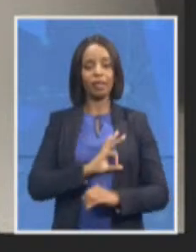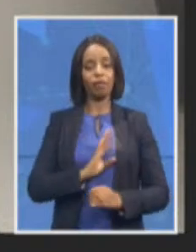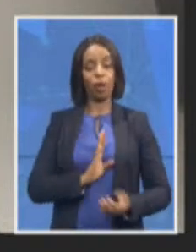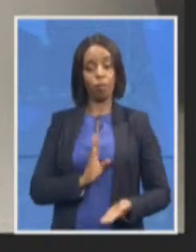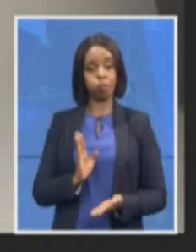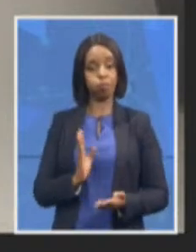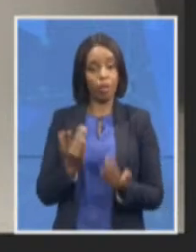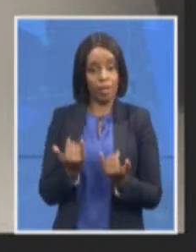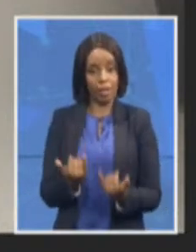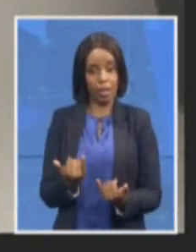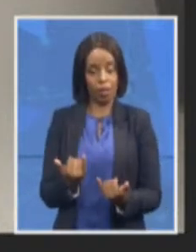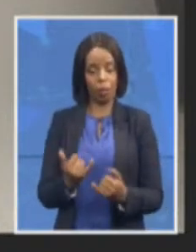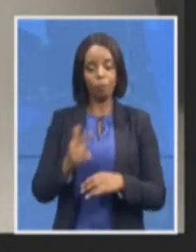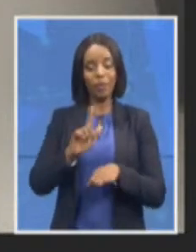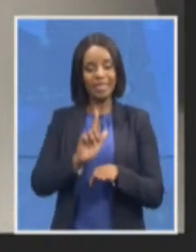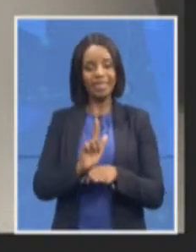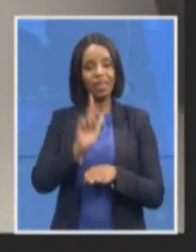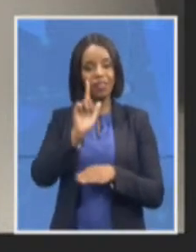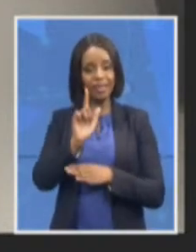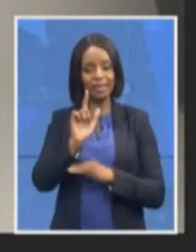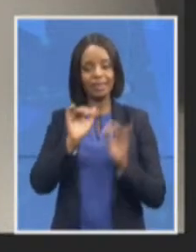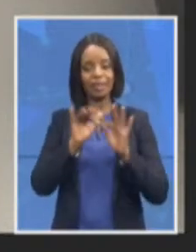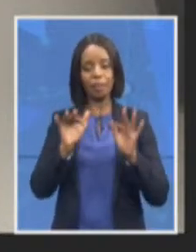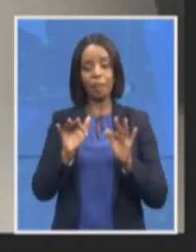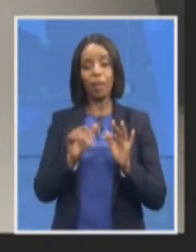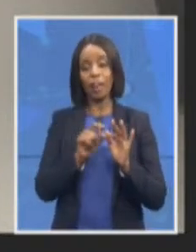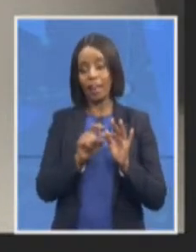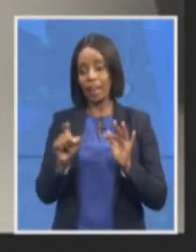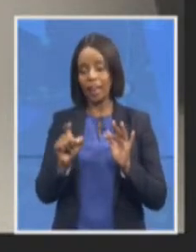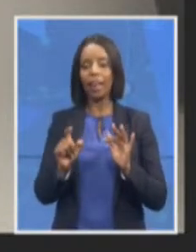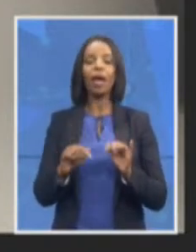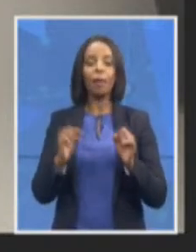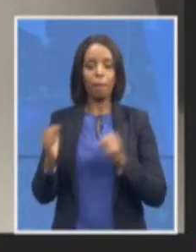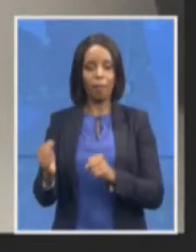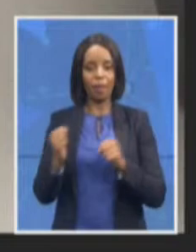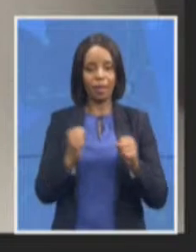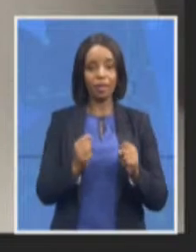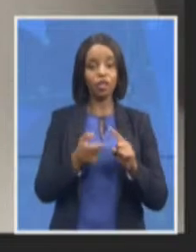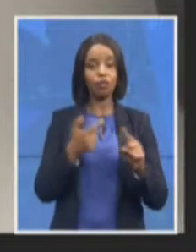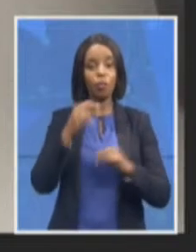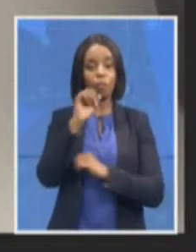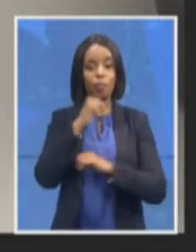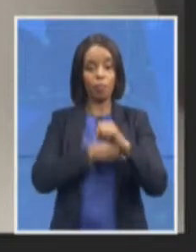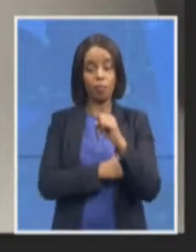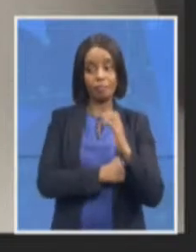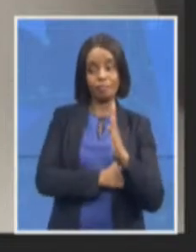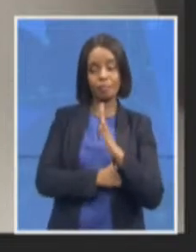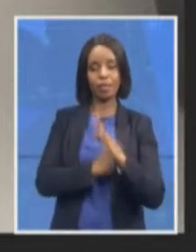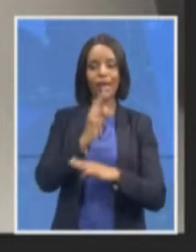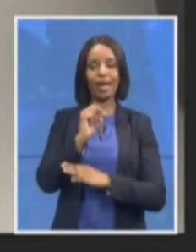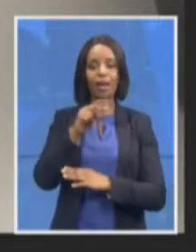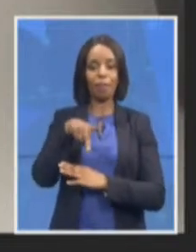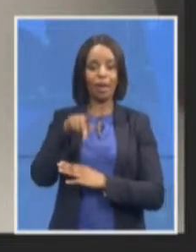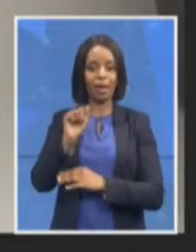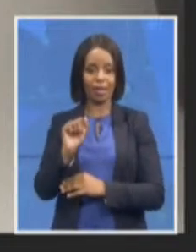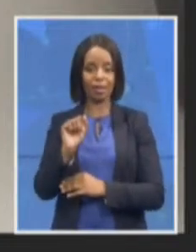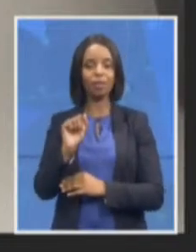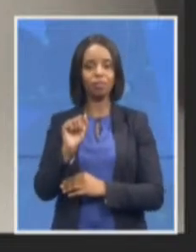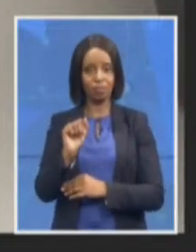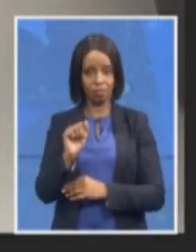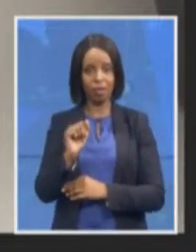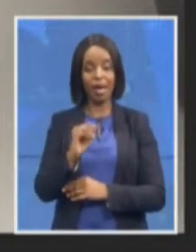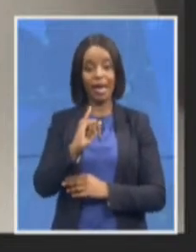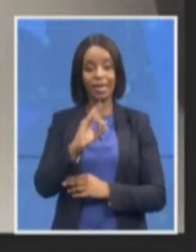posts on the NPA structure and the rest are part of the model because remember the ID is a multidisciplinary model it is set up to be